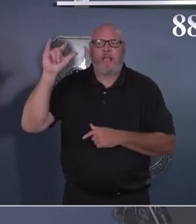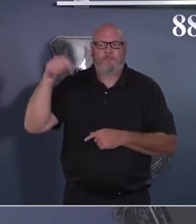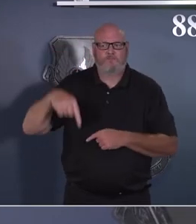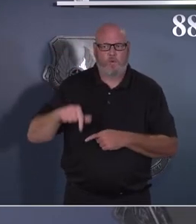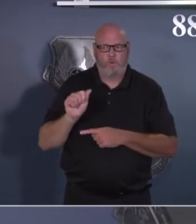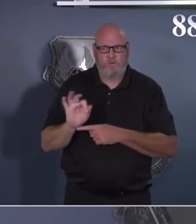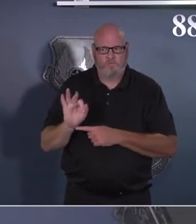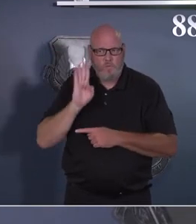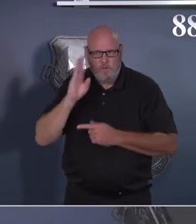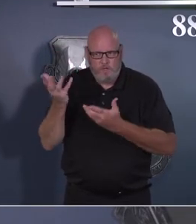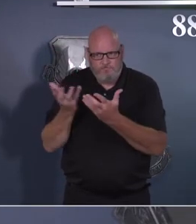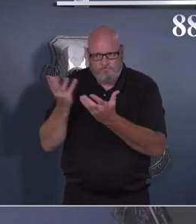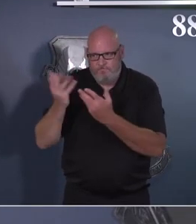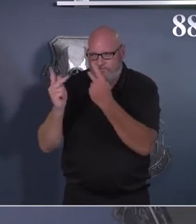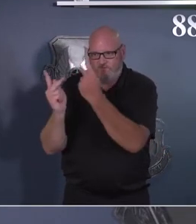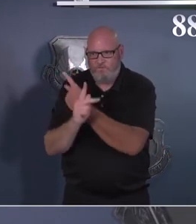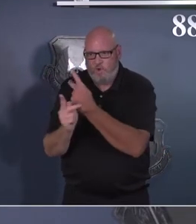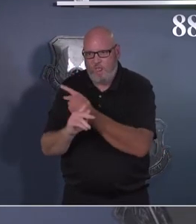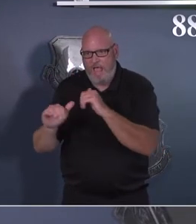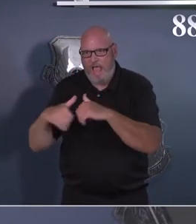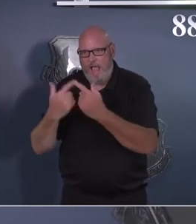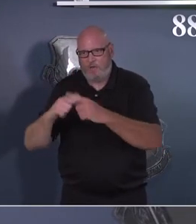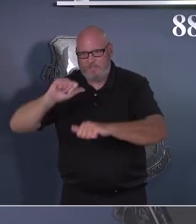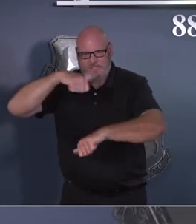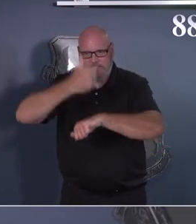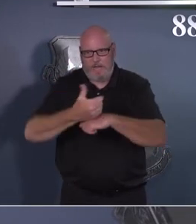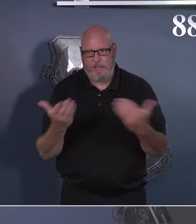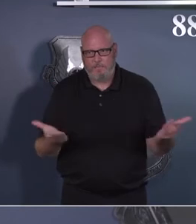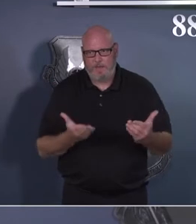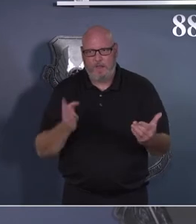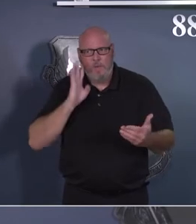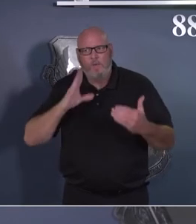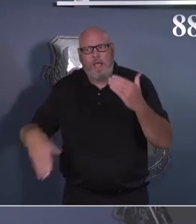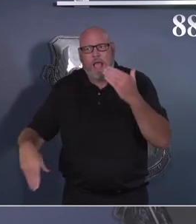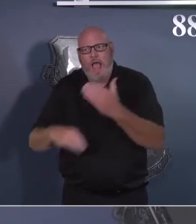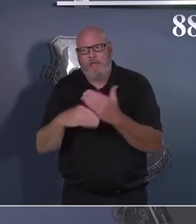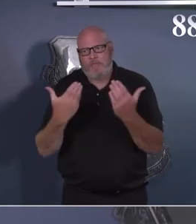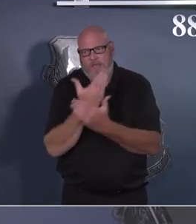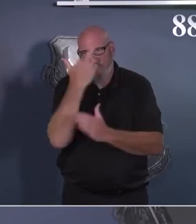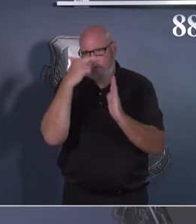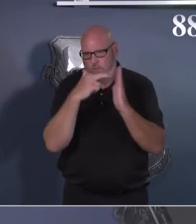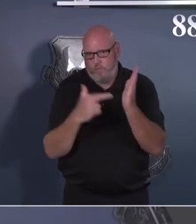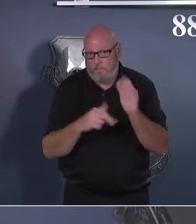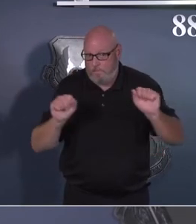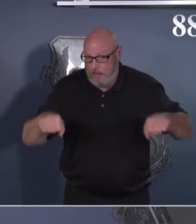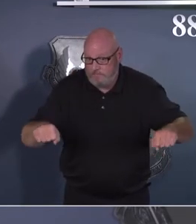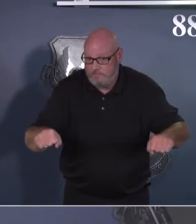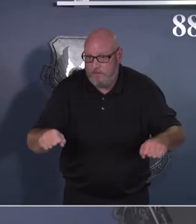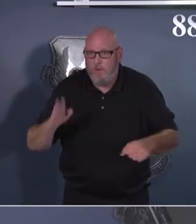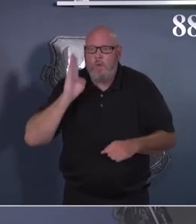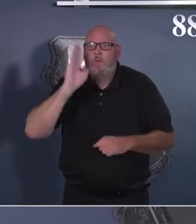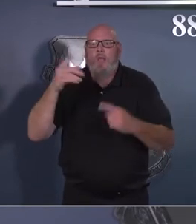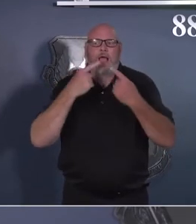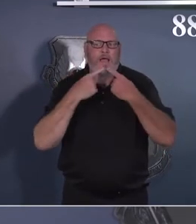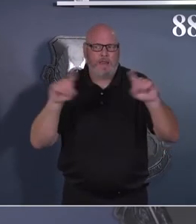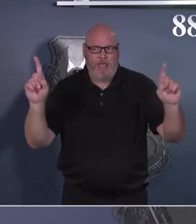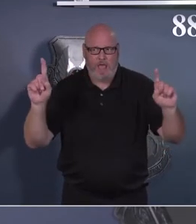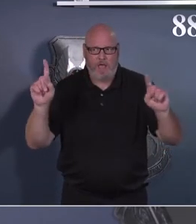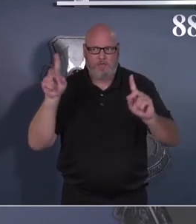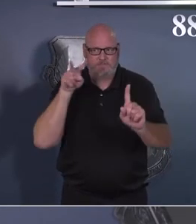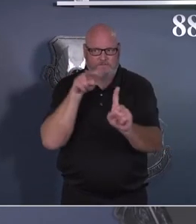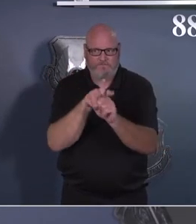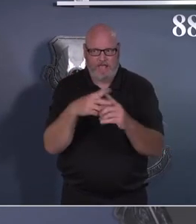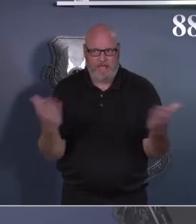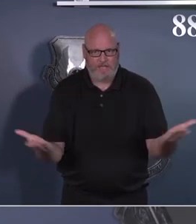additional execution guidance, and then it will roll out to installations. So as of right now, we have not moved on